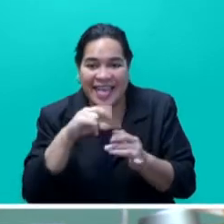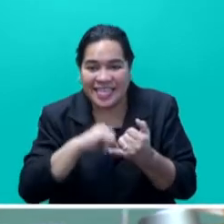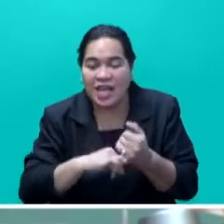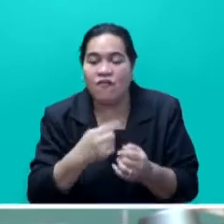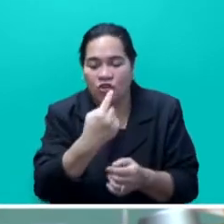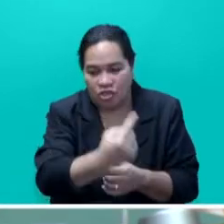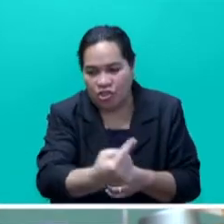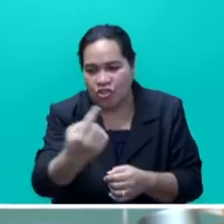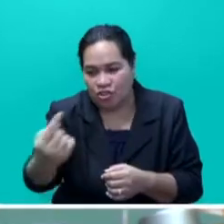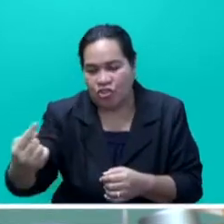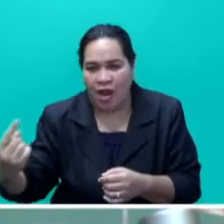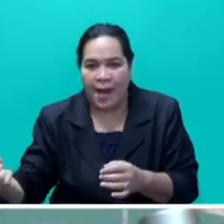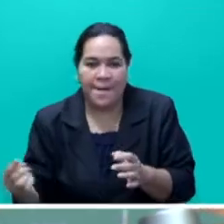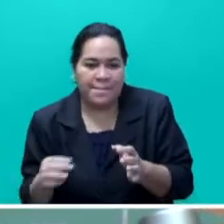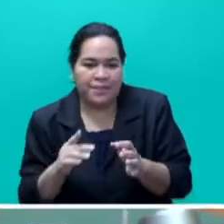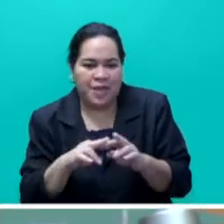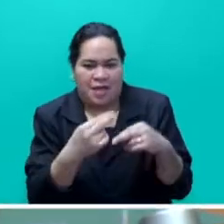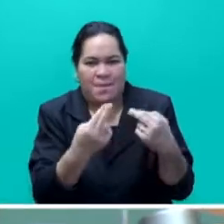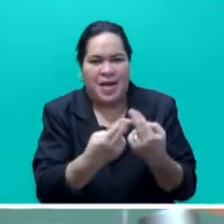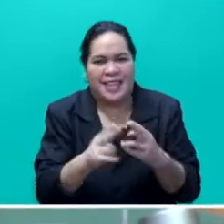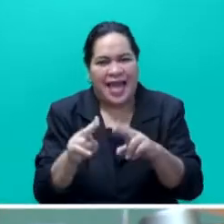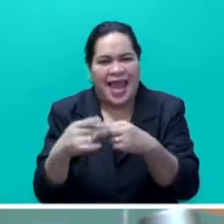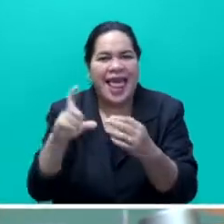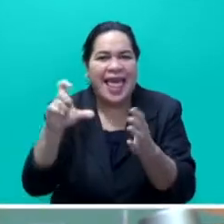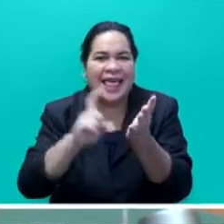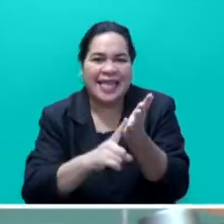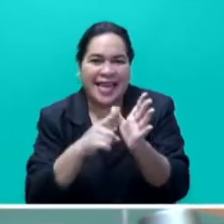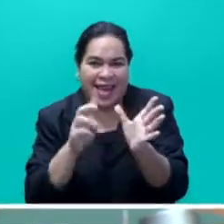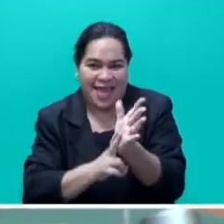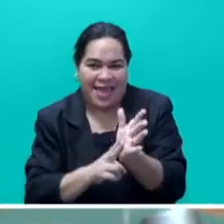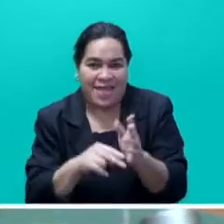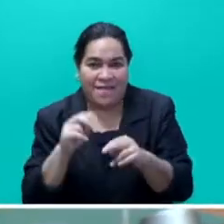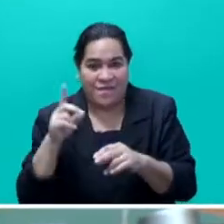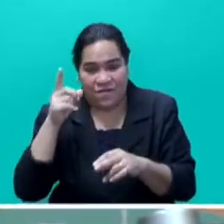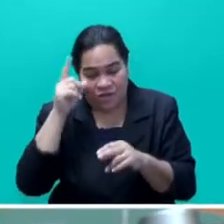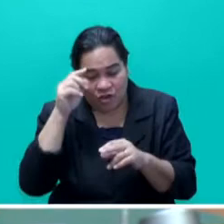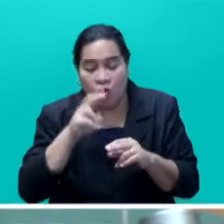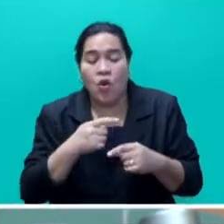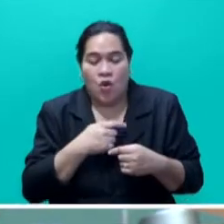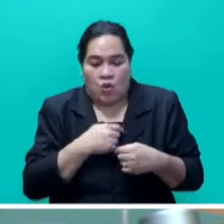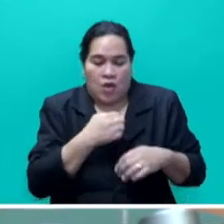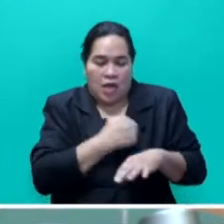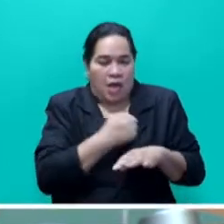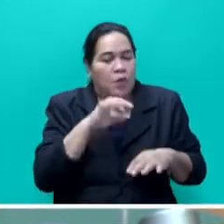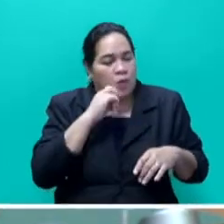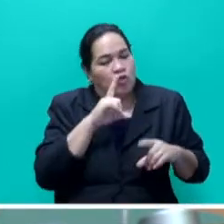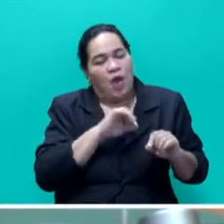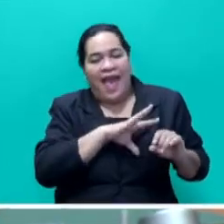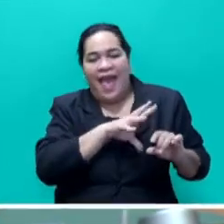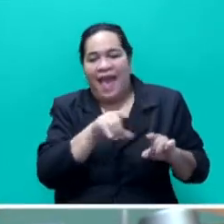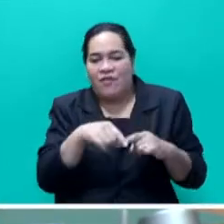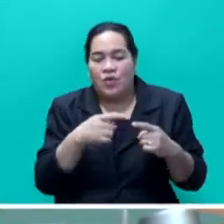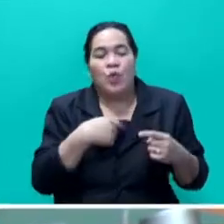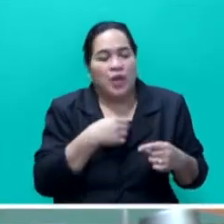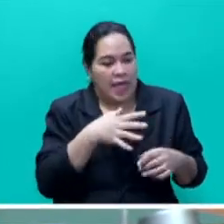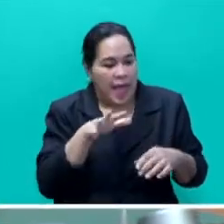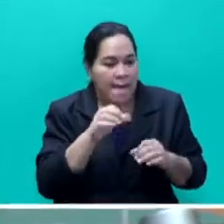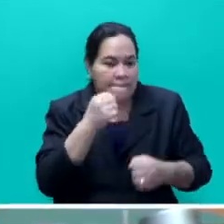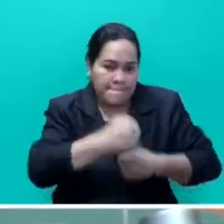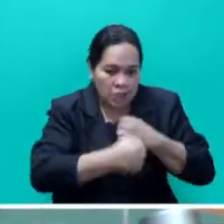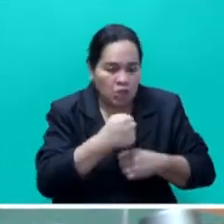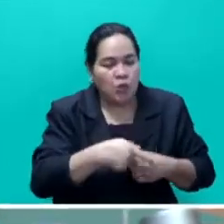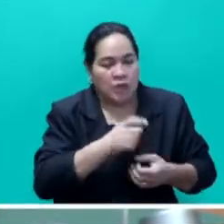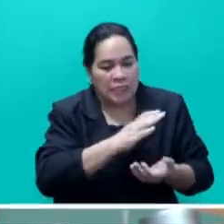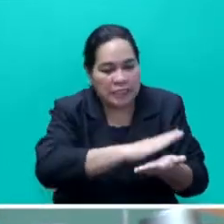16 Matangalis to be assisted in this category, up to 10 acres. We will do everything, Mr Speaker Sayer. We will take the machine, clear the